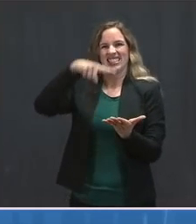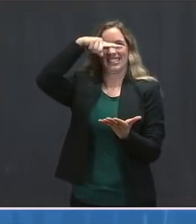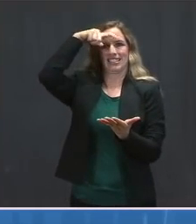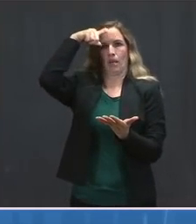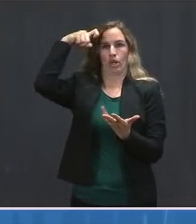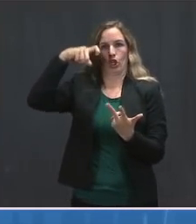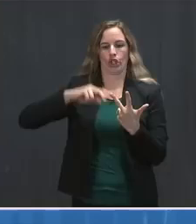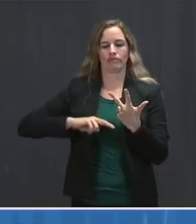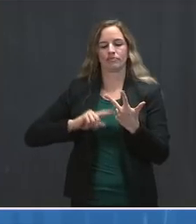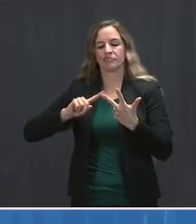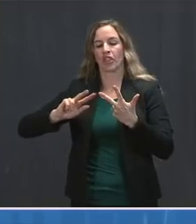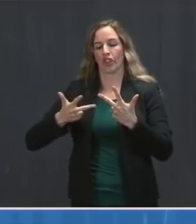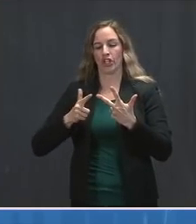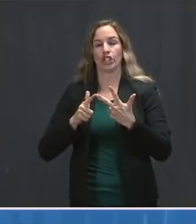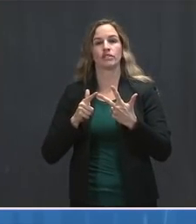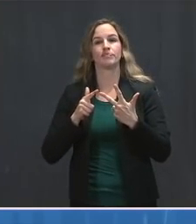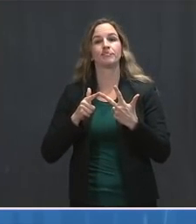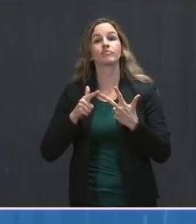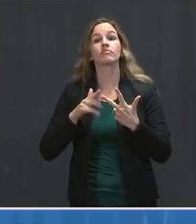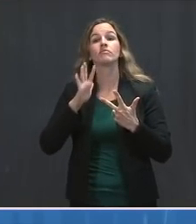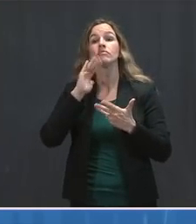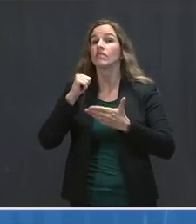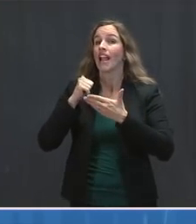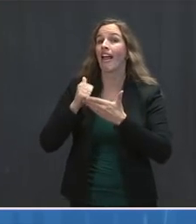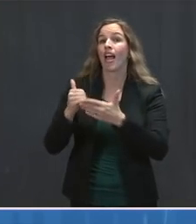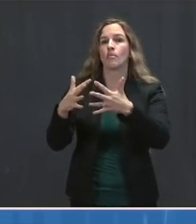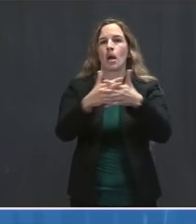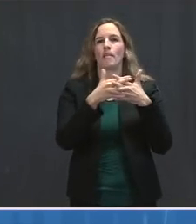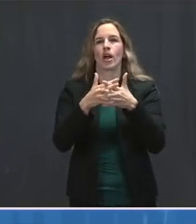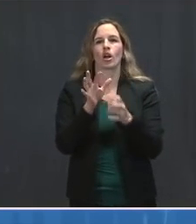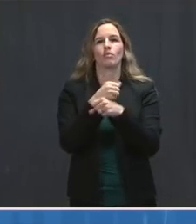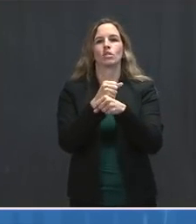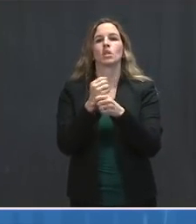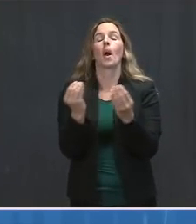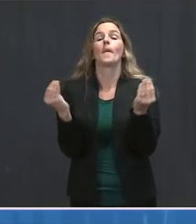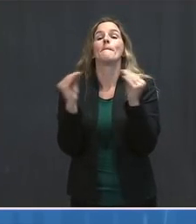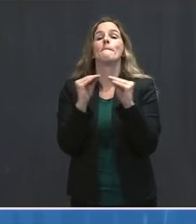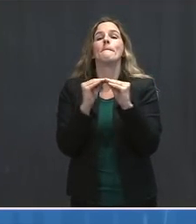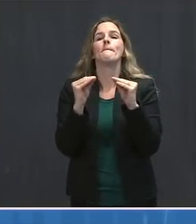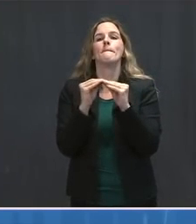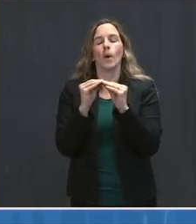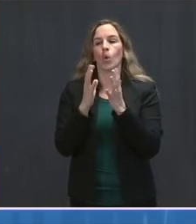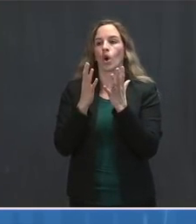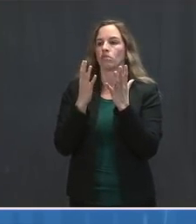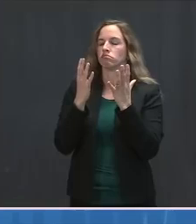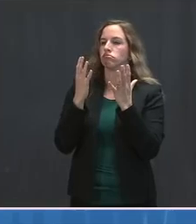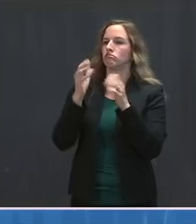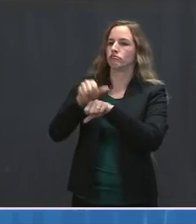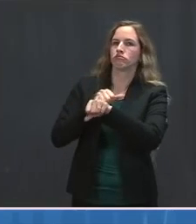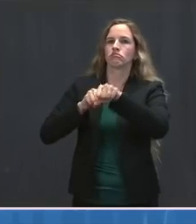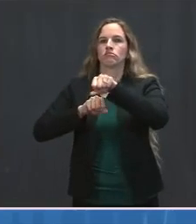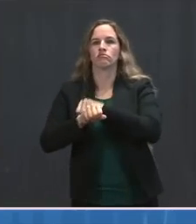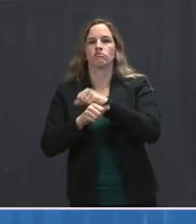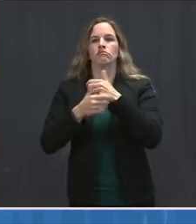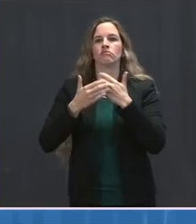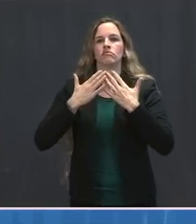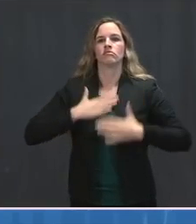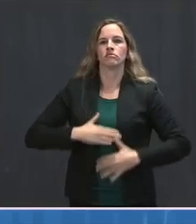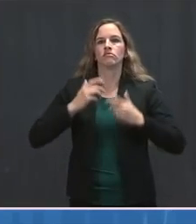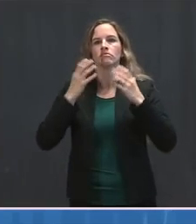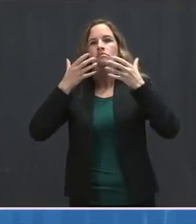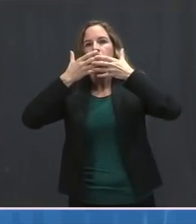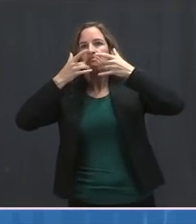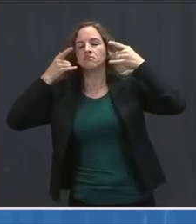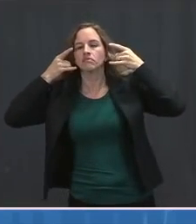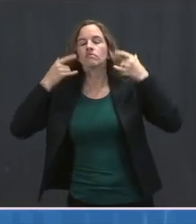Our third action will help Americans, help America produce more surgical gloves that our frontline workers desperately need. So let me